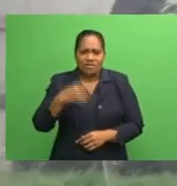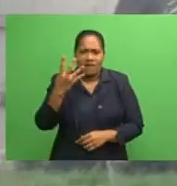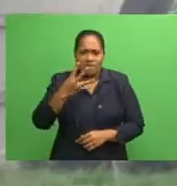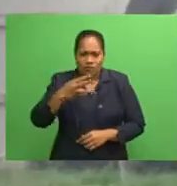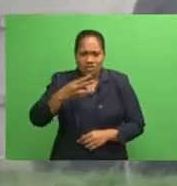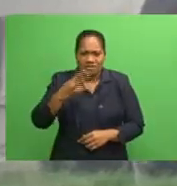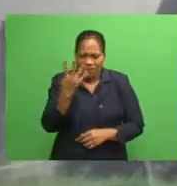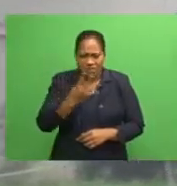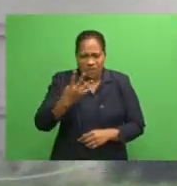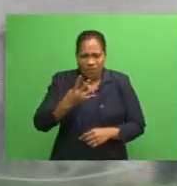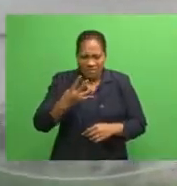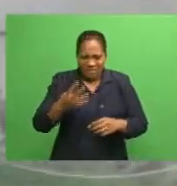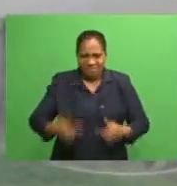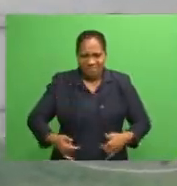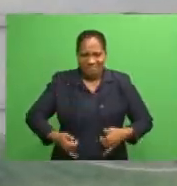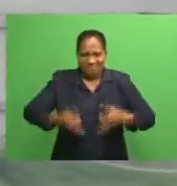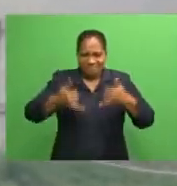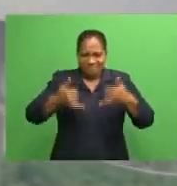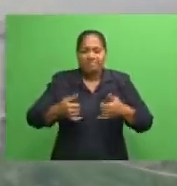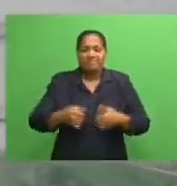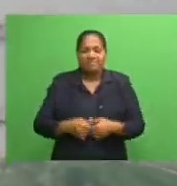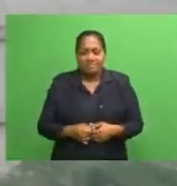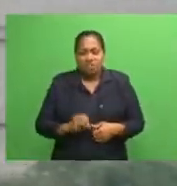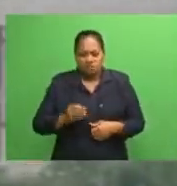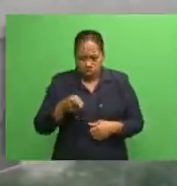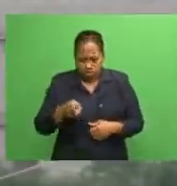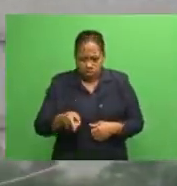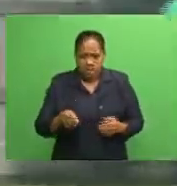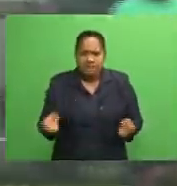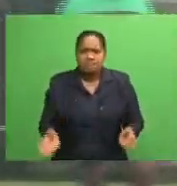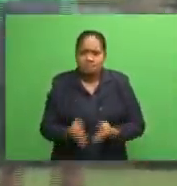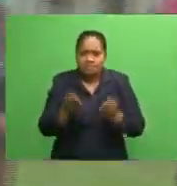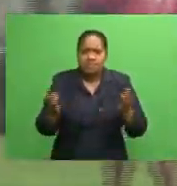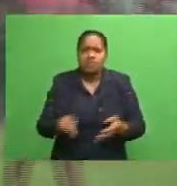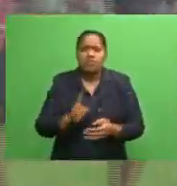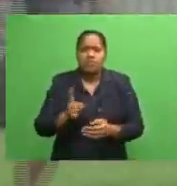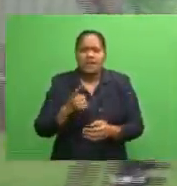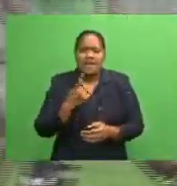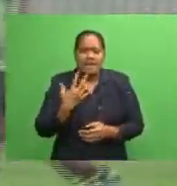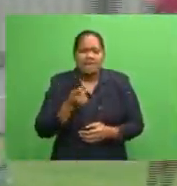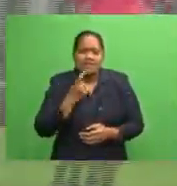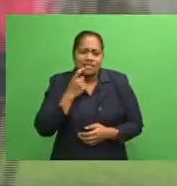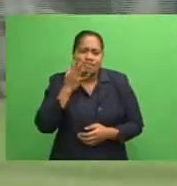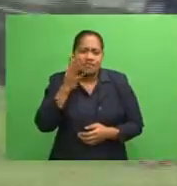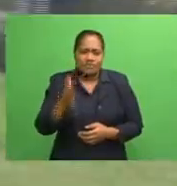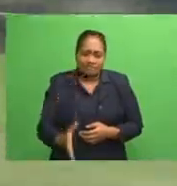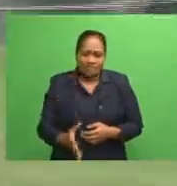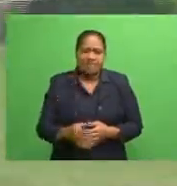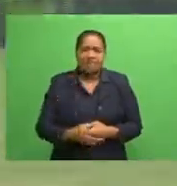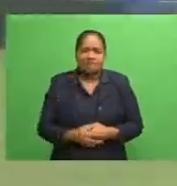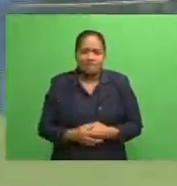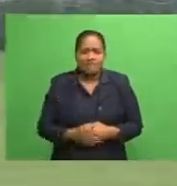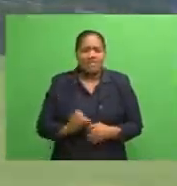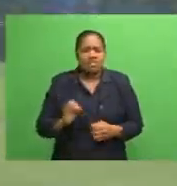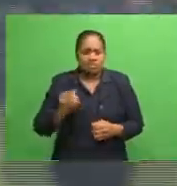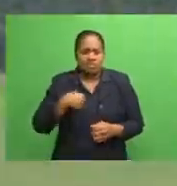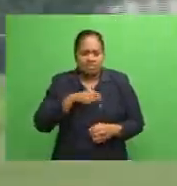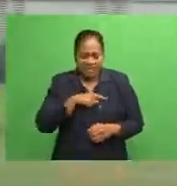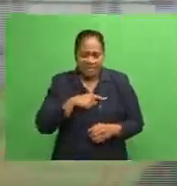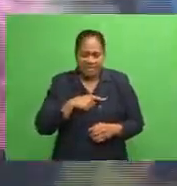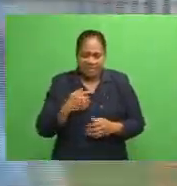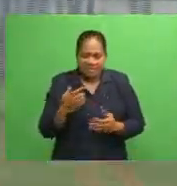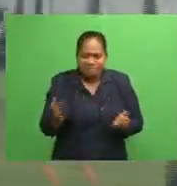Suva coach says former players are being used as motivational speakers. The challenge is great. We are motivating the players,